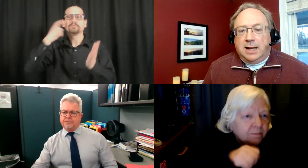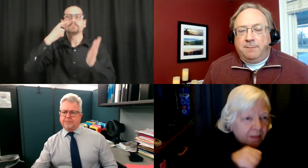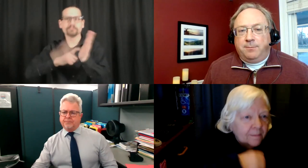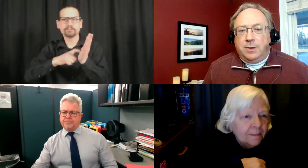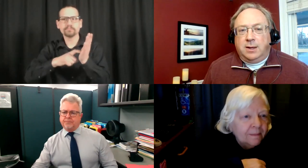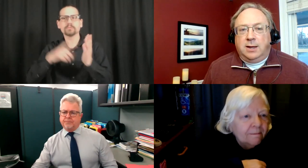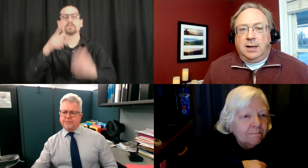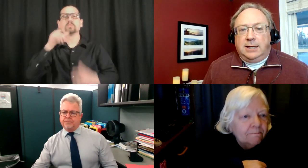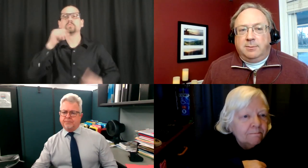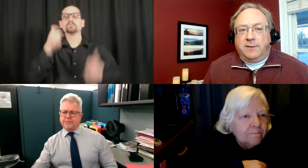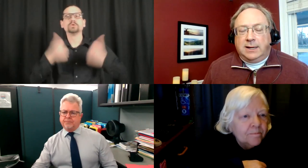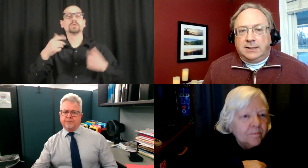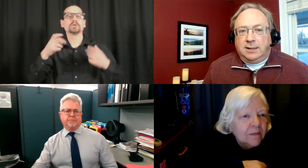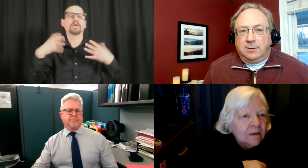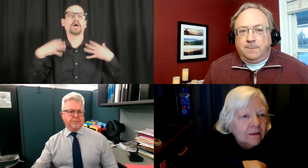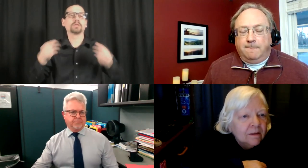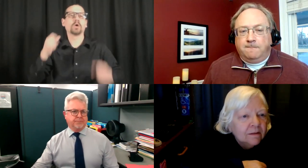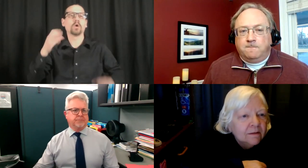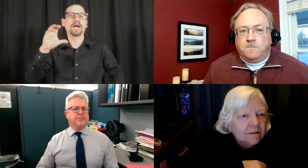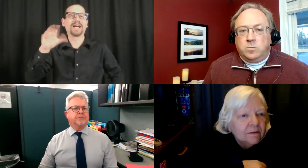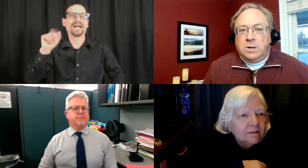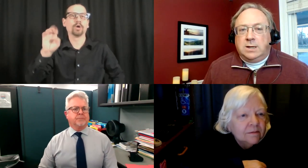cost to them and give them a vaccine.